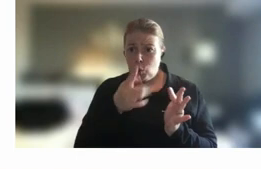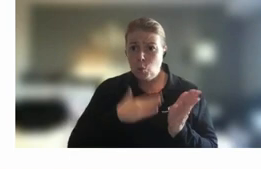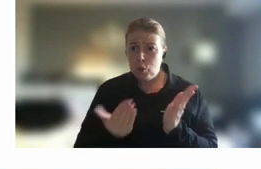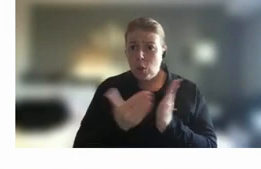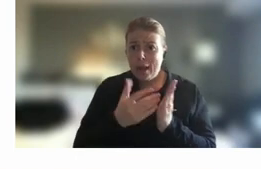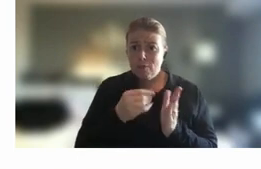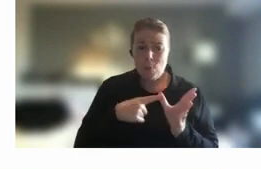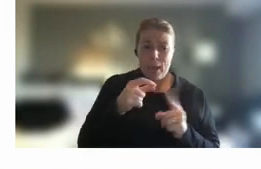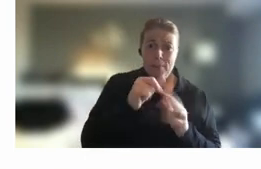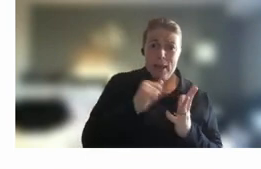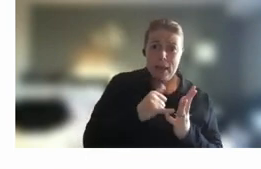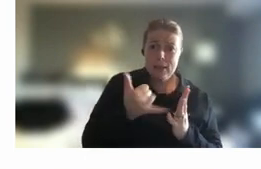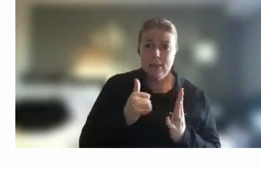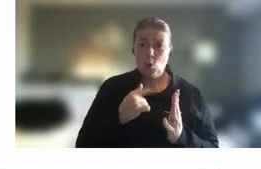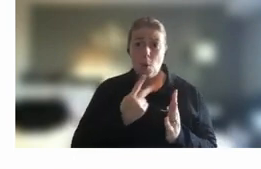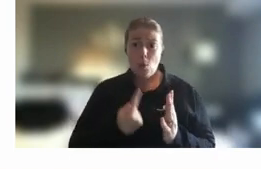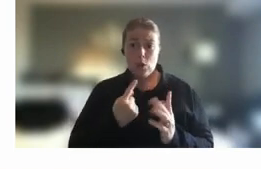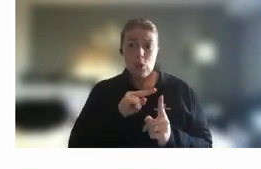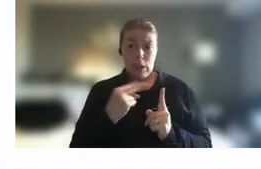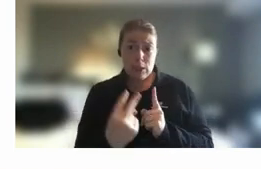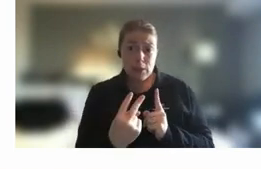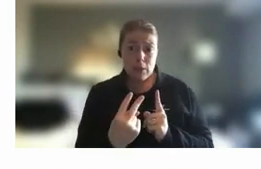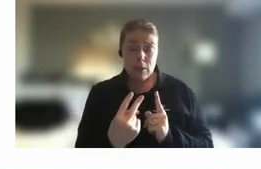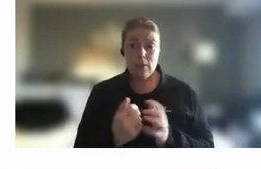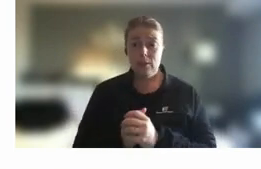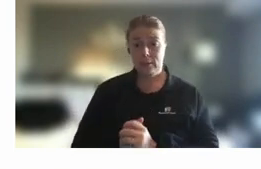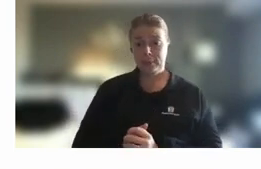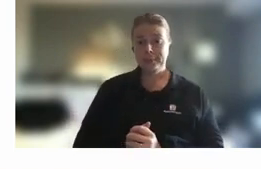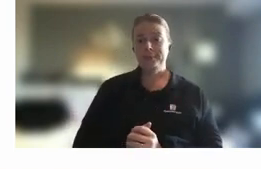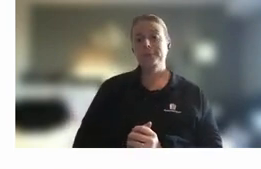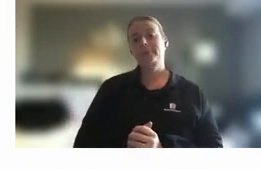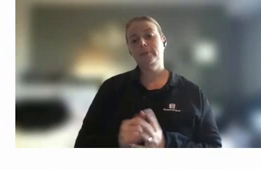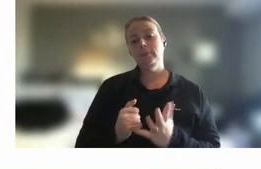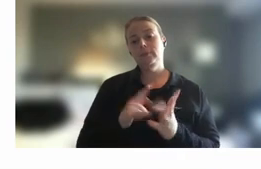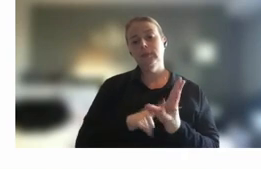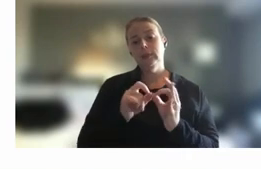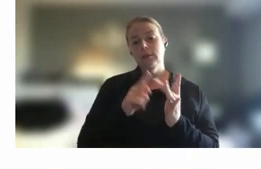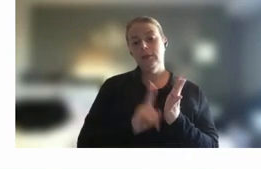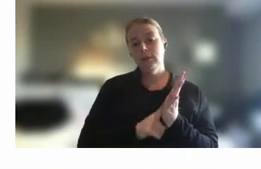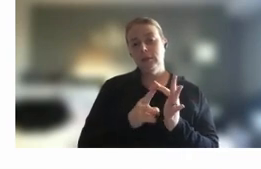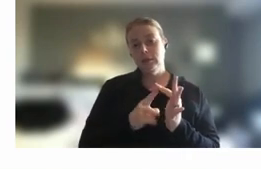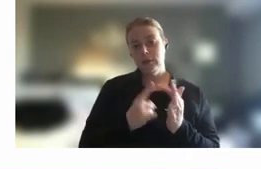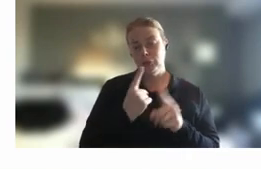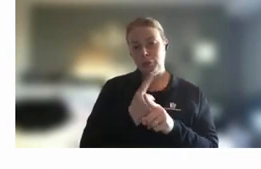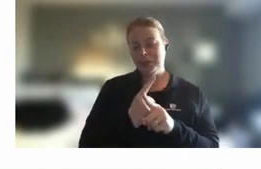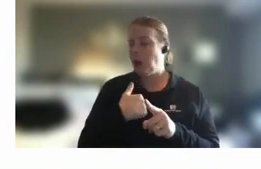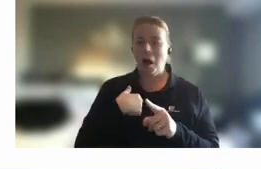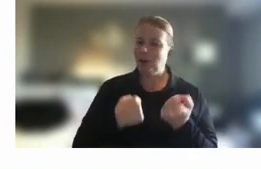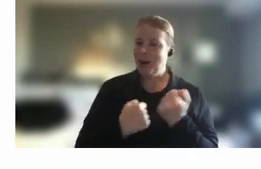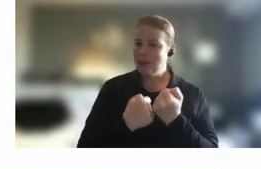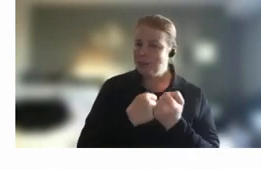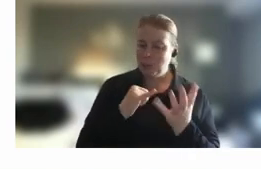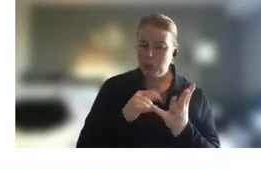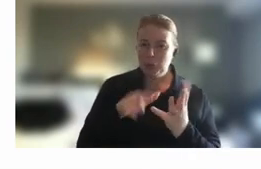to what Shubo has shared I would just support everything Shubo just said you know it's really